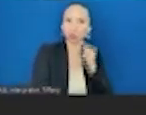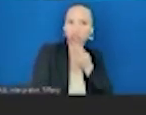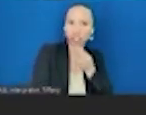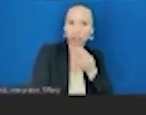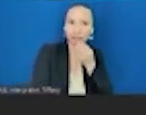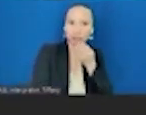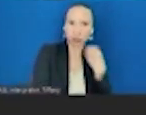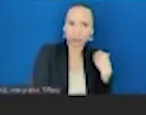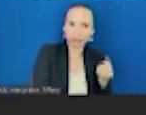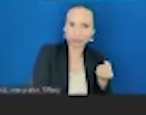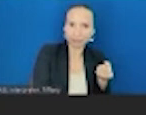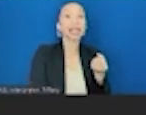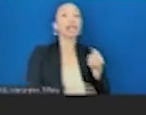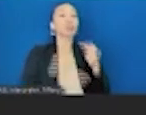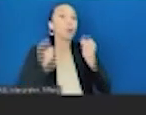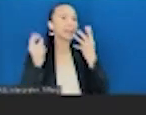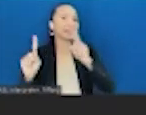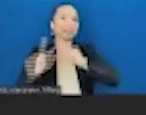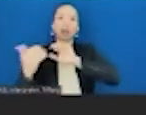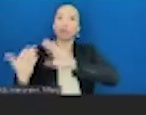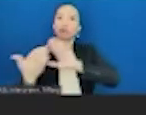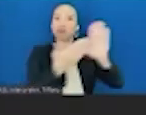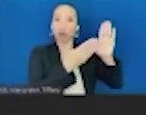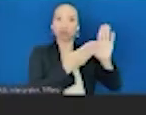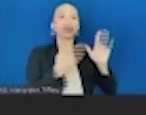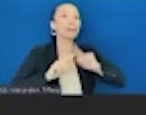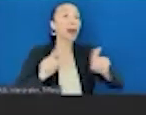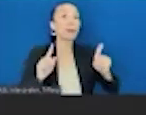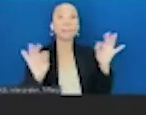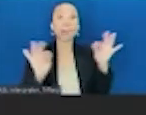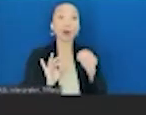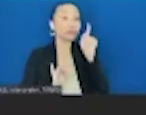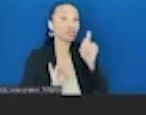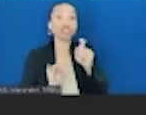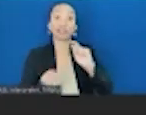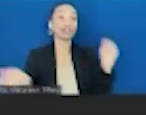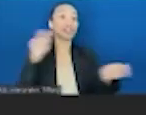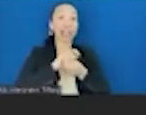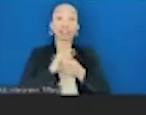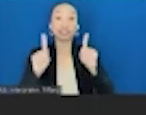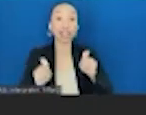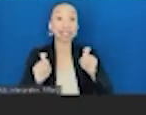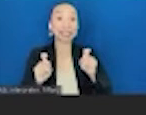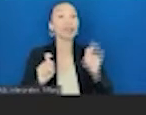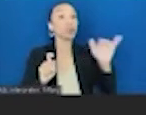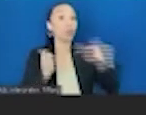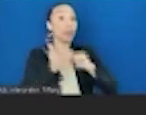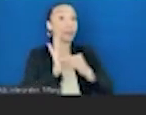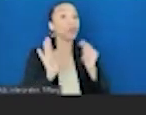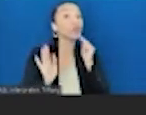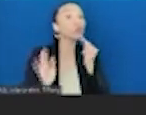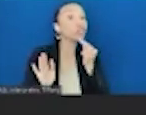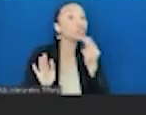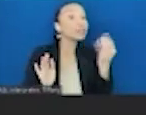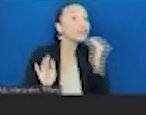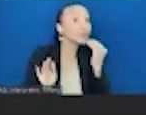to address this. But the simplest thing to do is to change the tests, to incorporate nutrition into all the tests that are done for physicians at